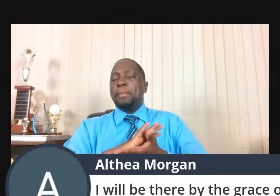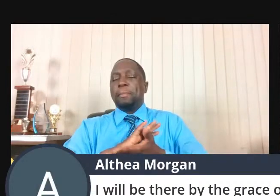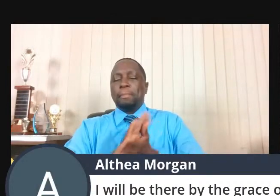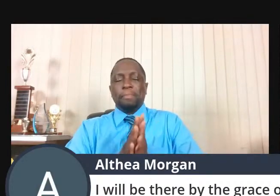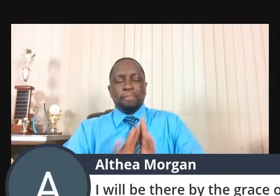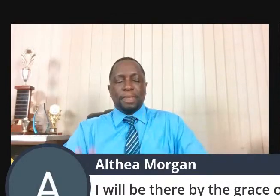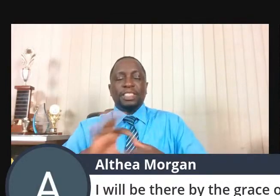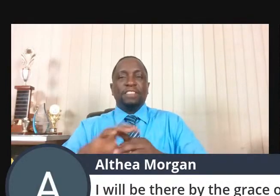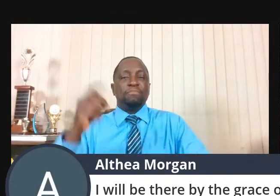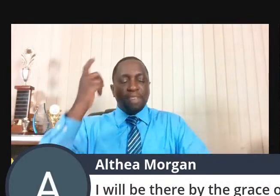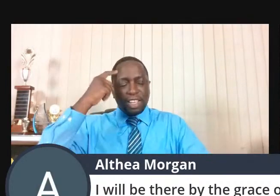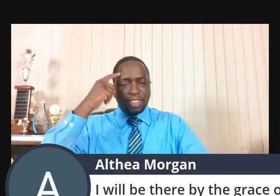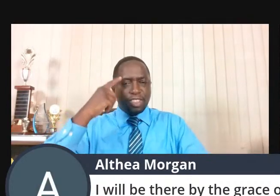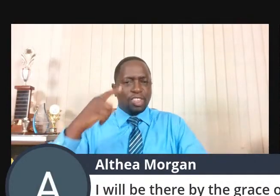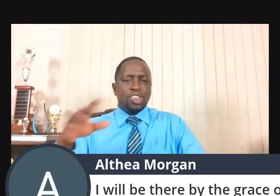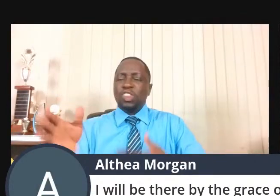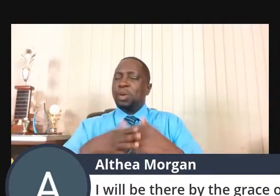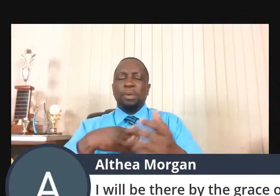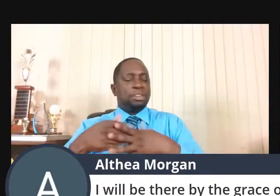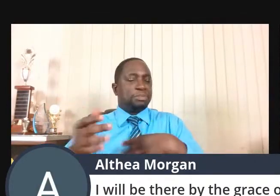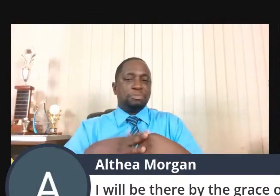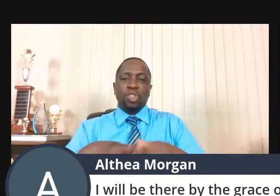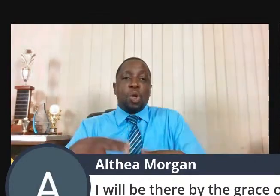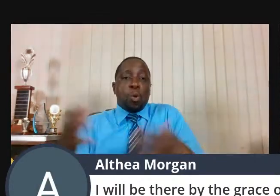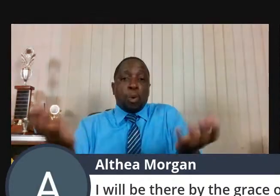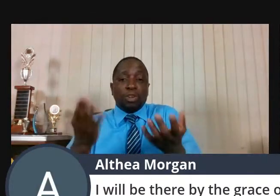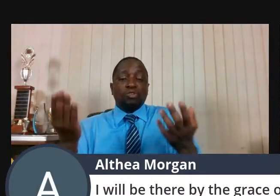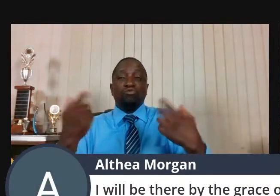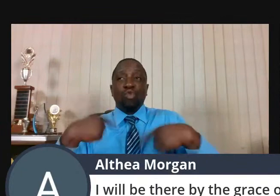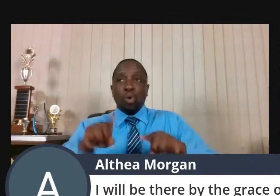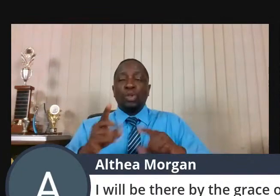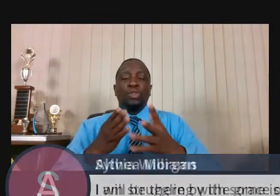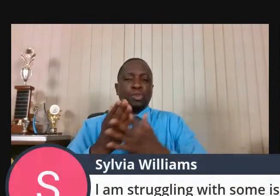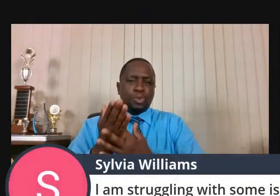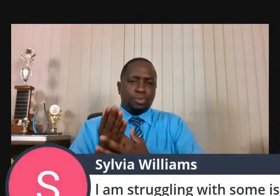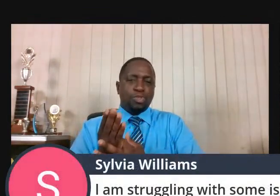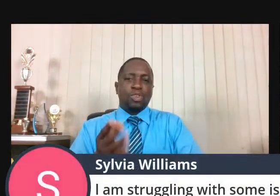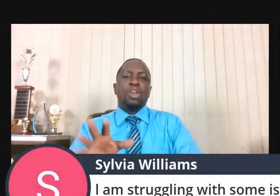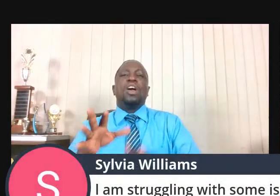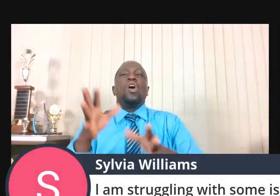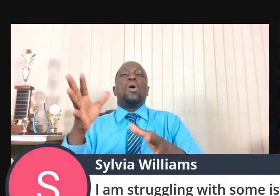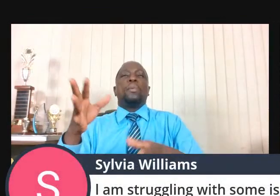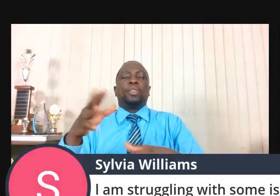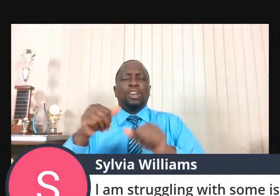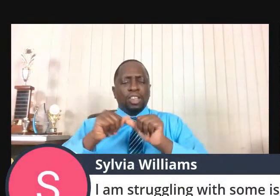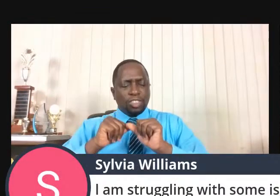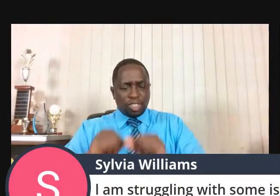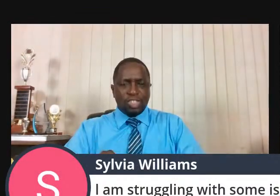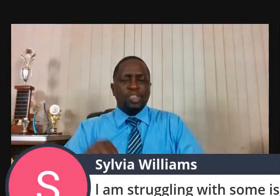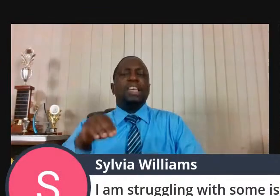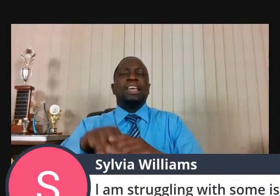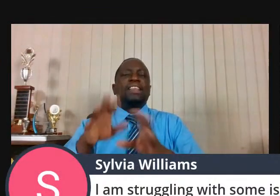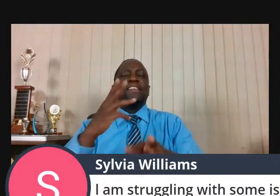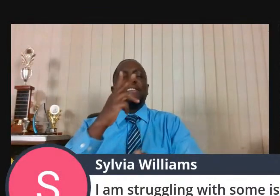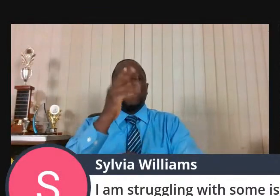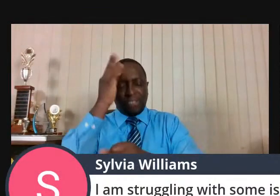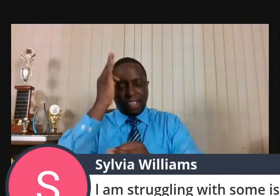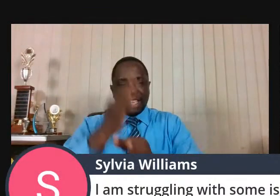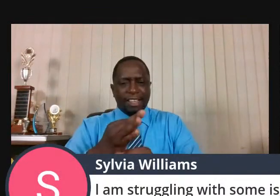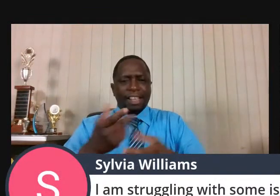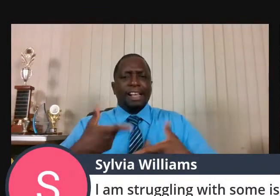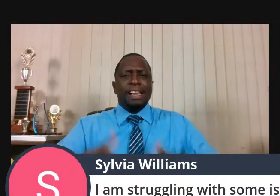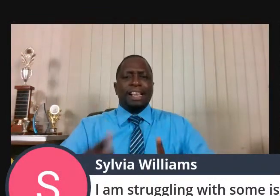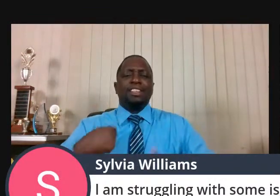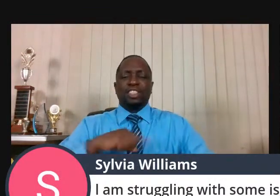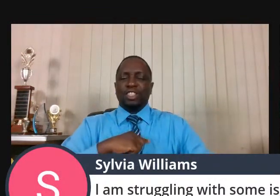through, hold on. No matter your challenges, hold on. Let us pray.